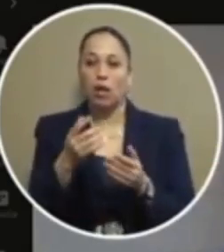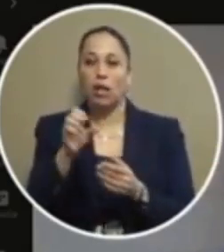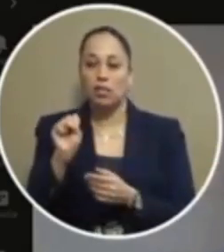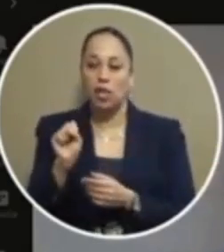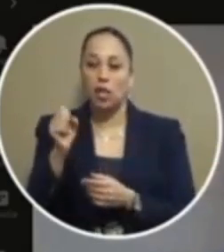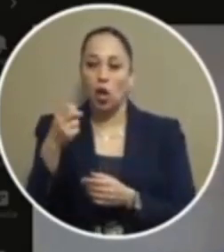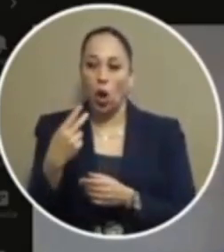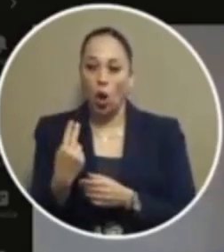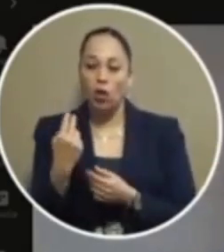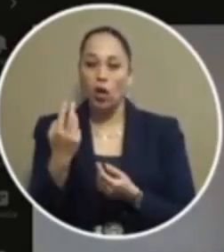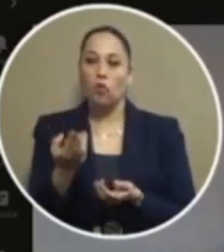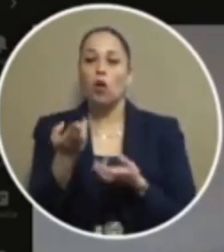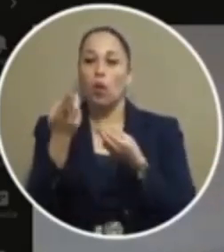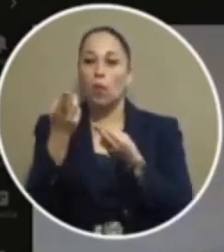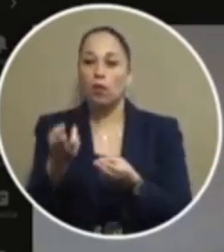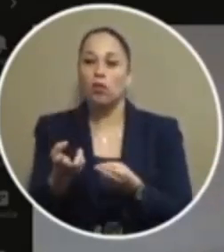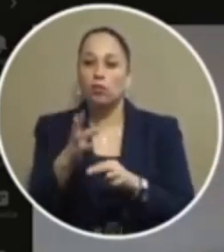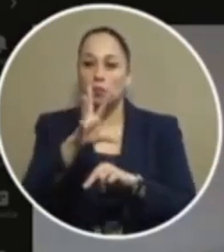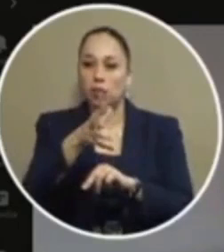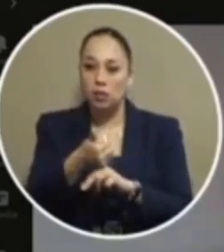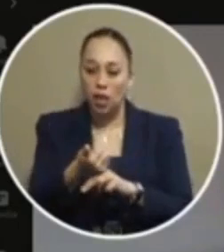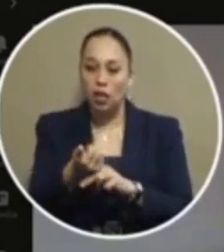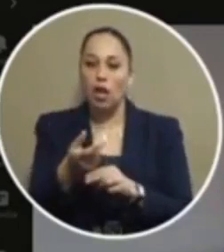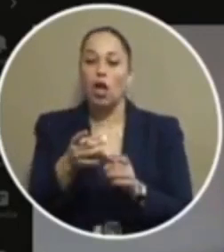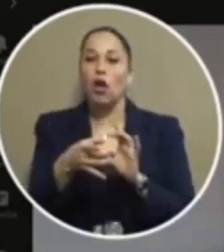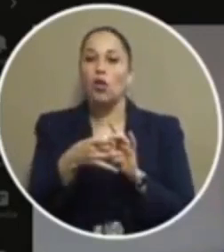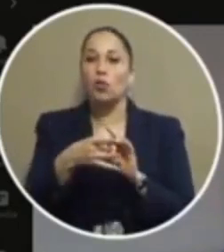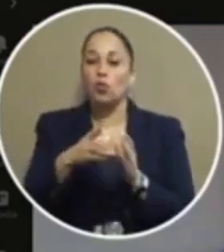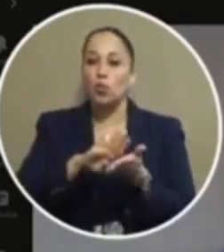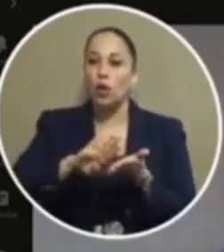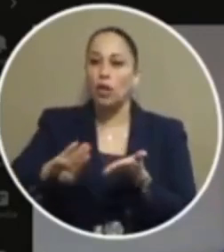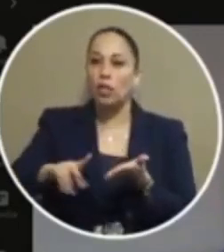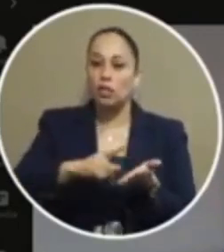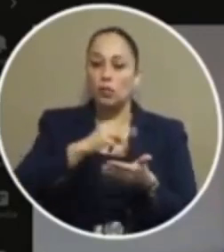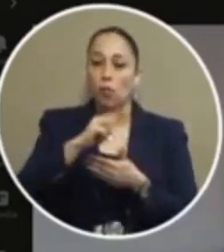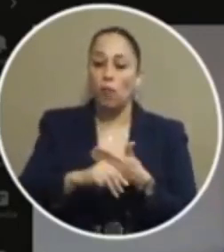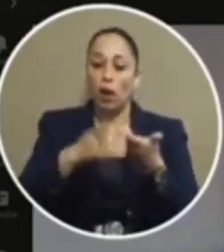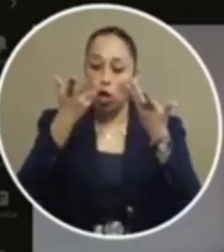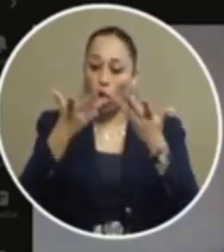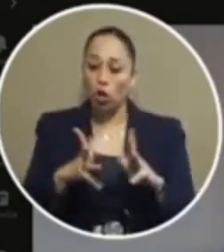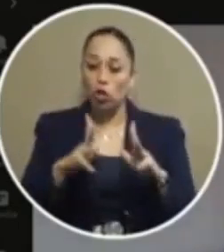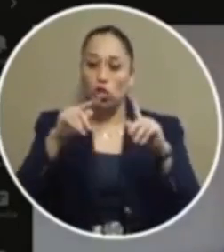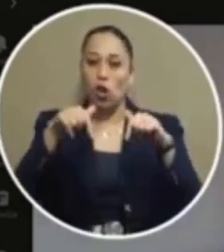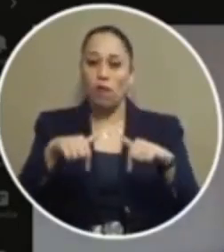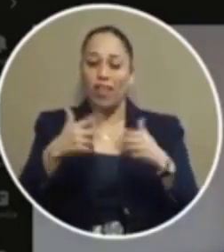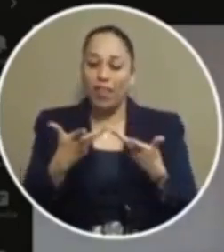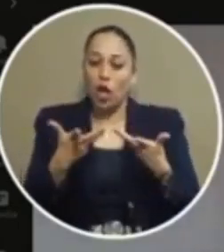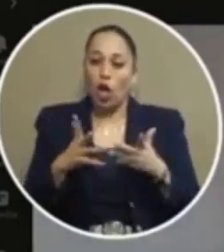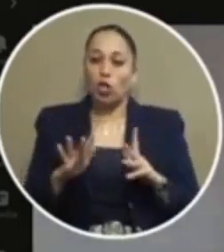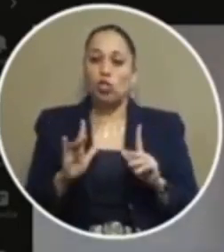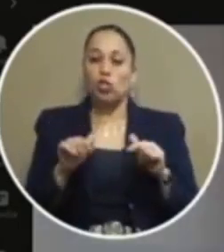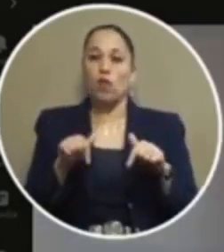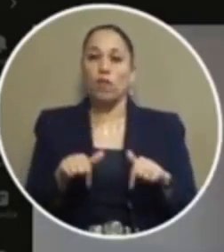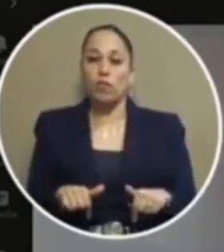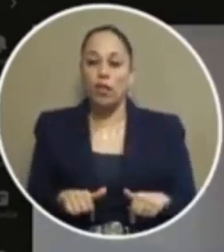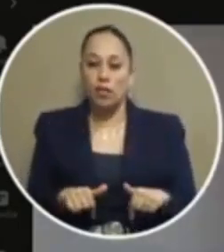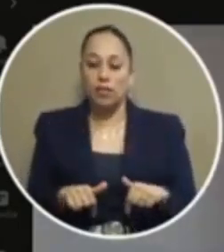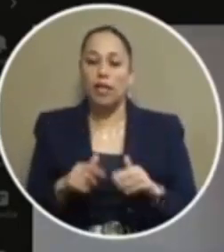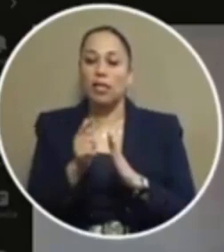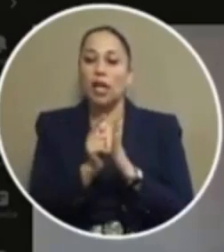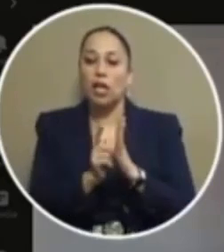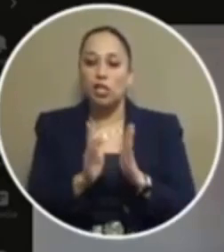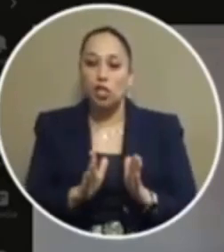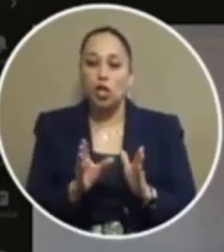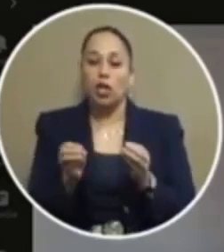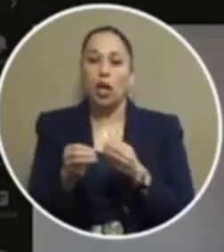and make recommendations to implement a site and release program and the conclusion of this the conclusion of this is that the district attorney's